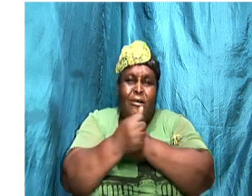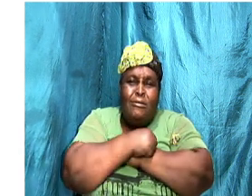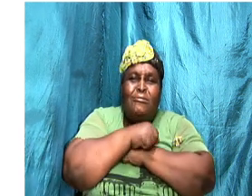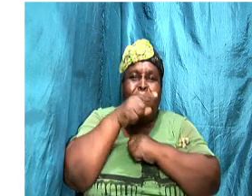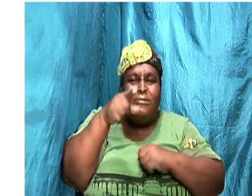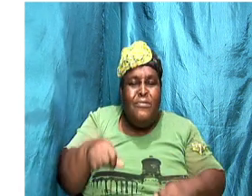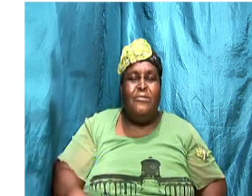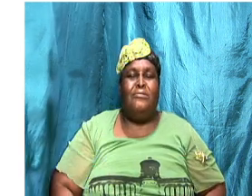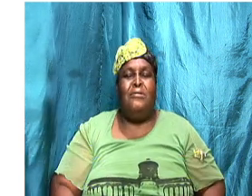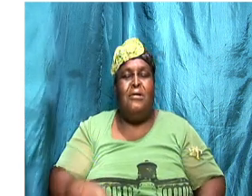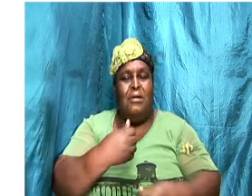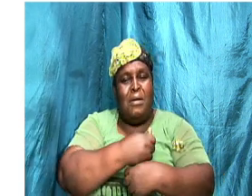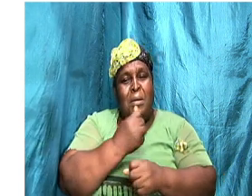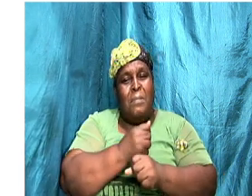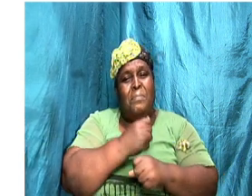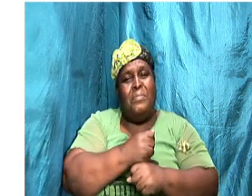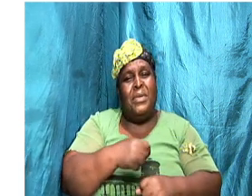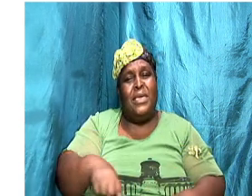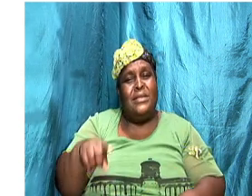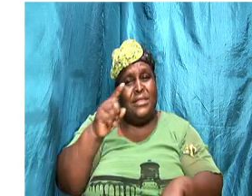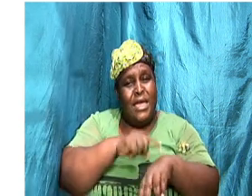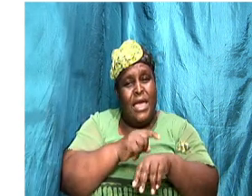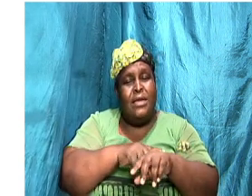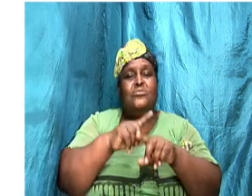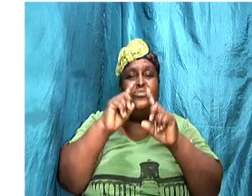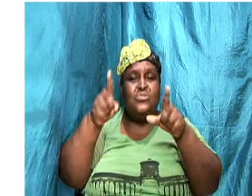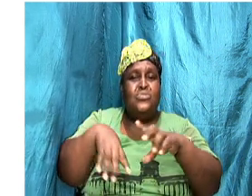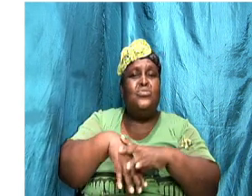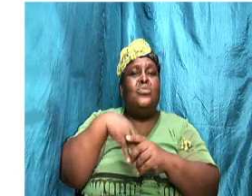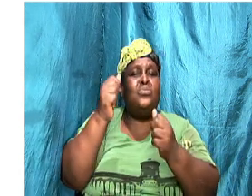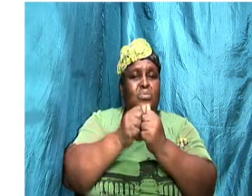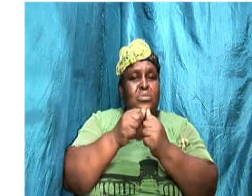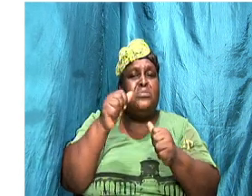make time to go out with each other